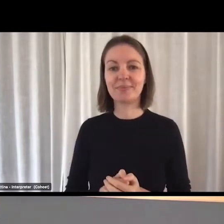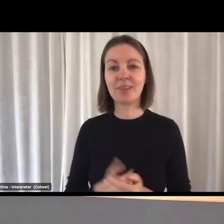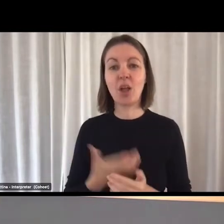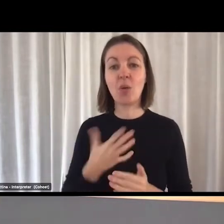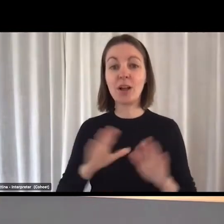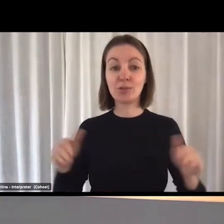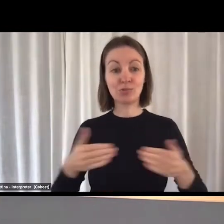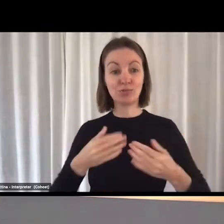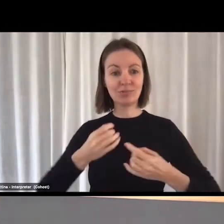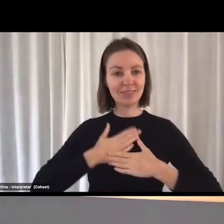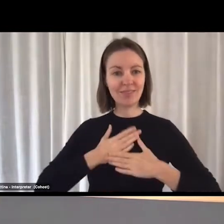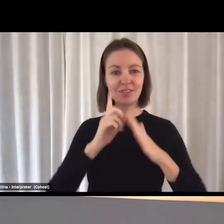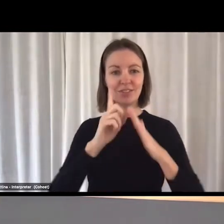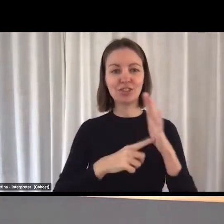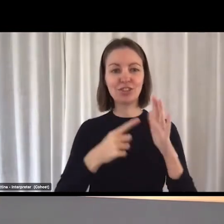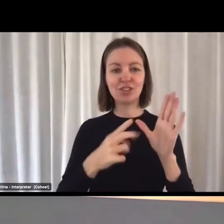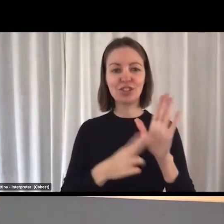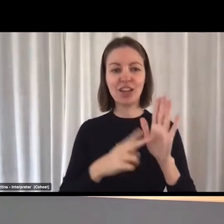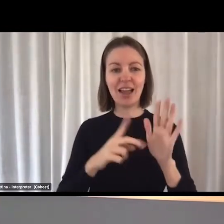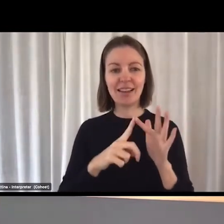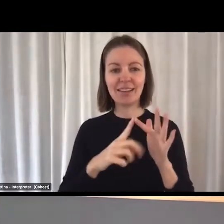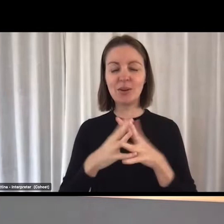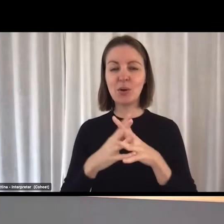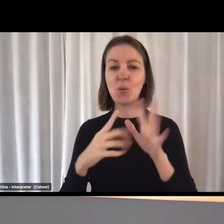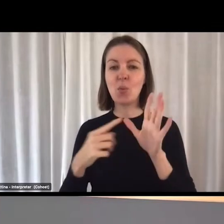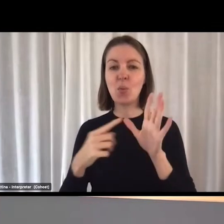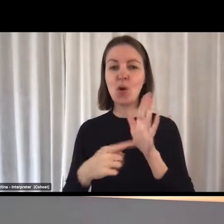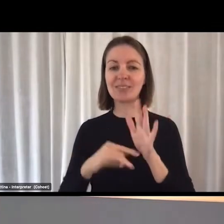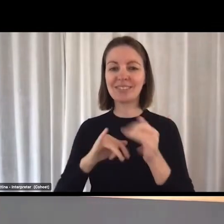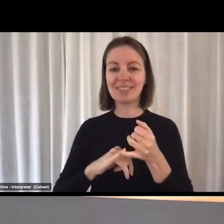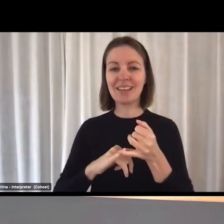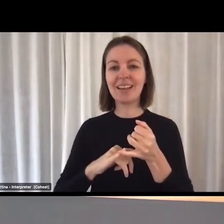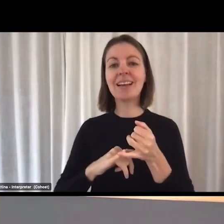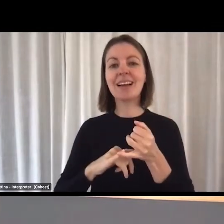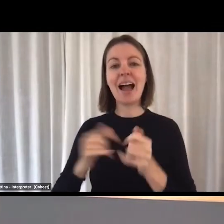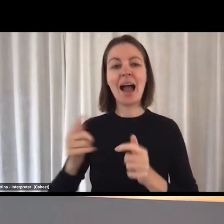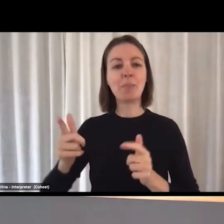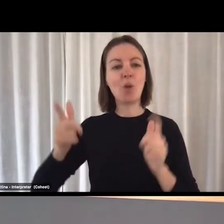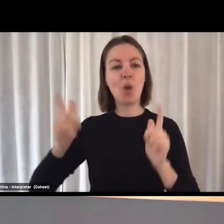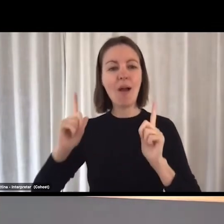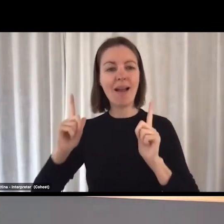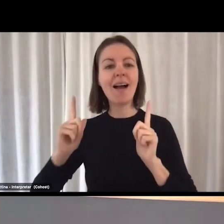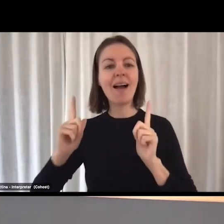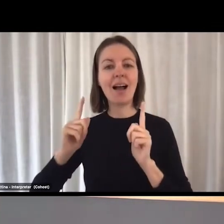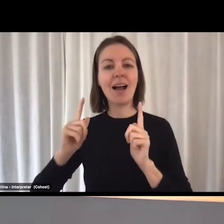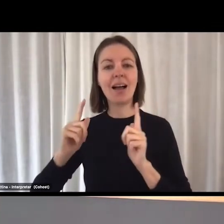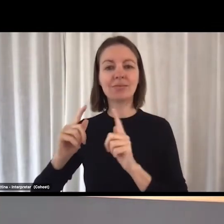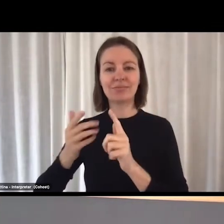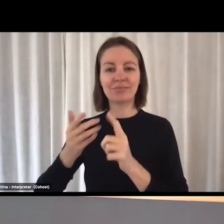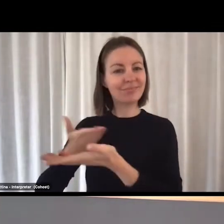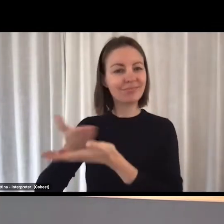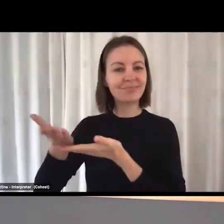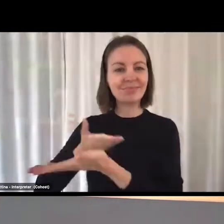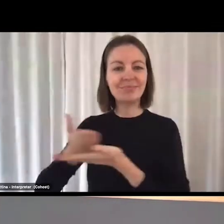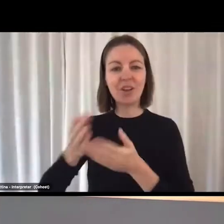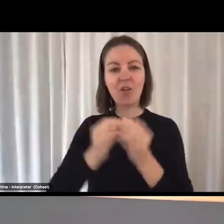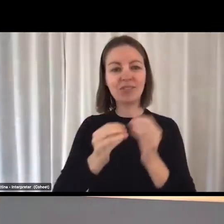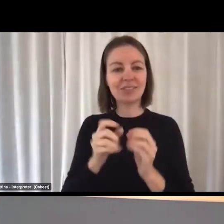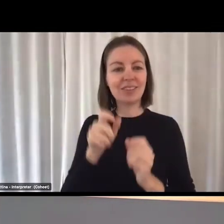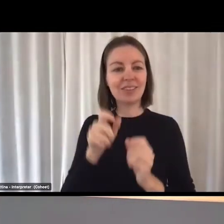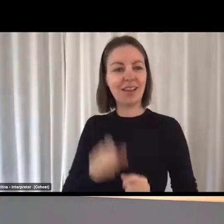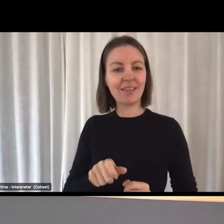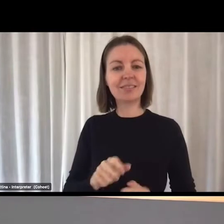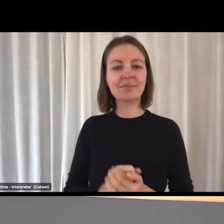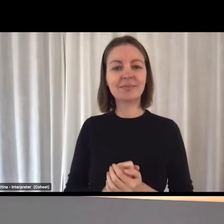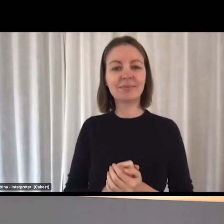introduce myself. I'm Jane Watts. I'm an employer liaison officer with the Department of Employment and Workplace Relations. And today